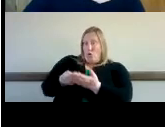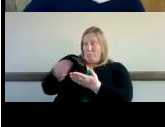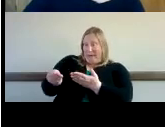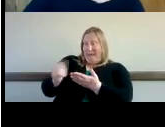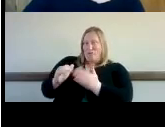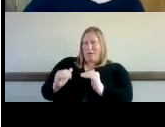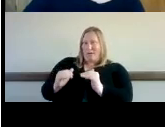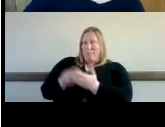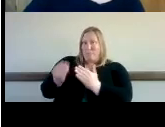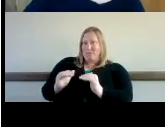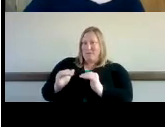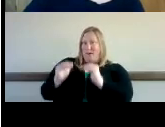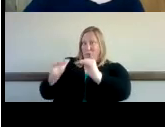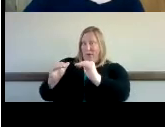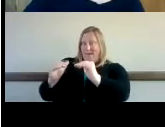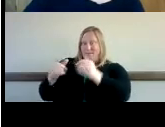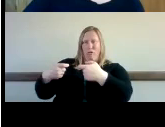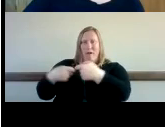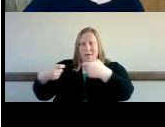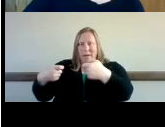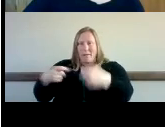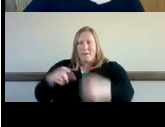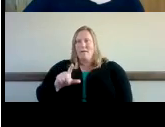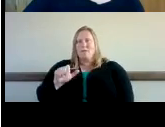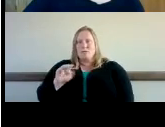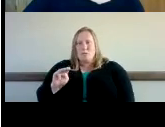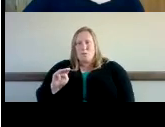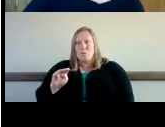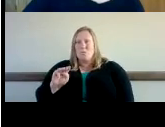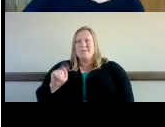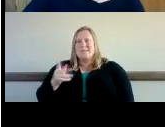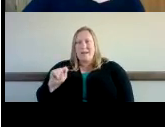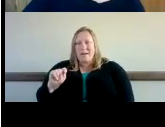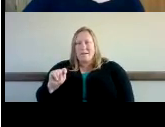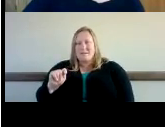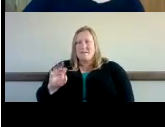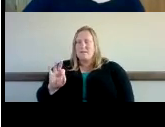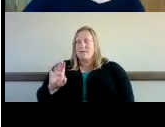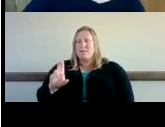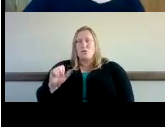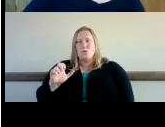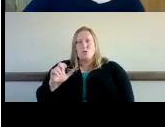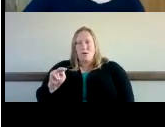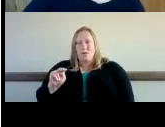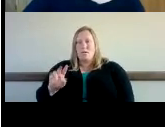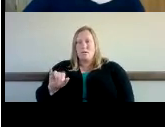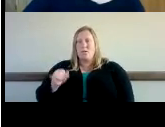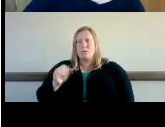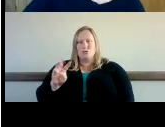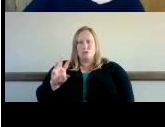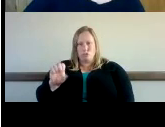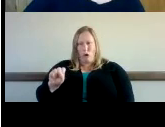and we do that automatically like the zoom text that's fusion and jaws um some of the um